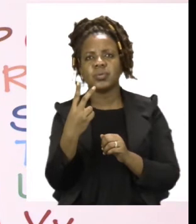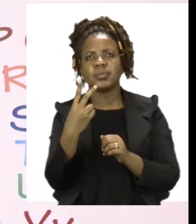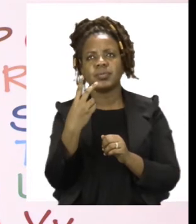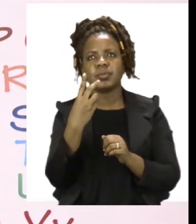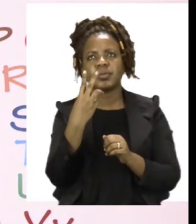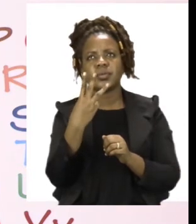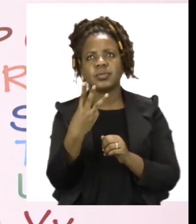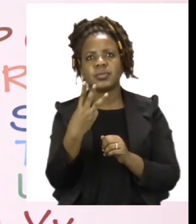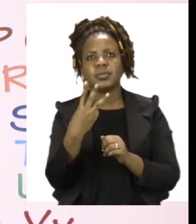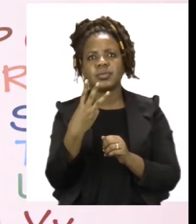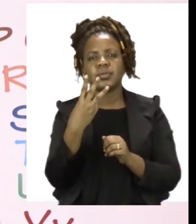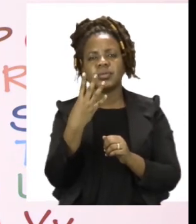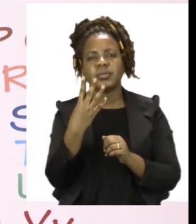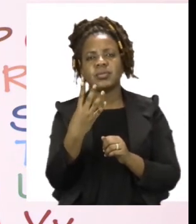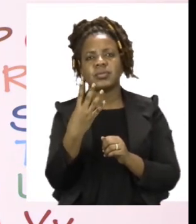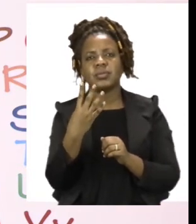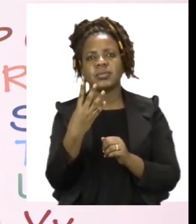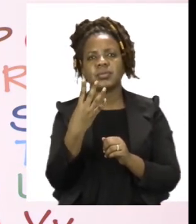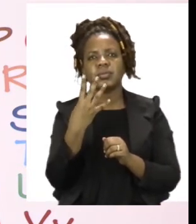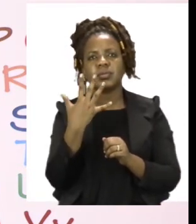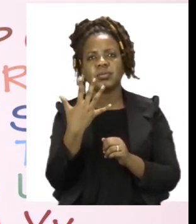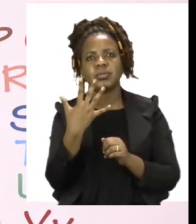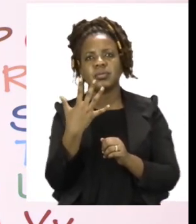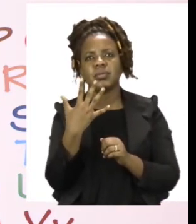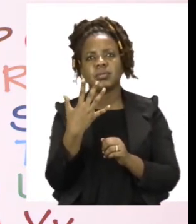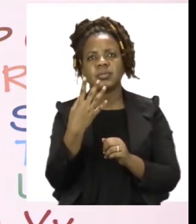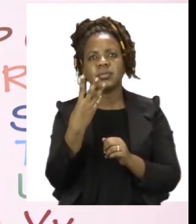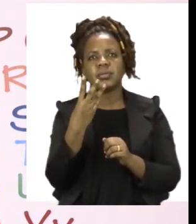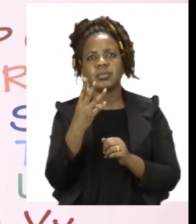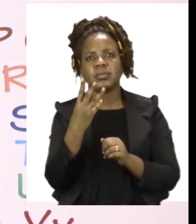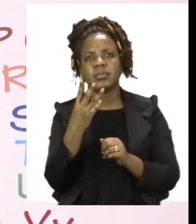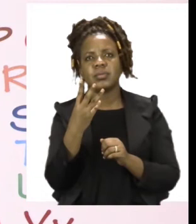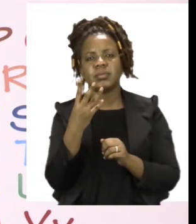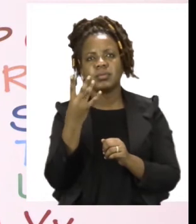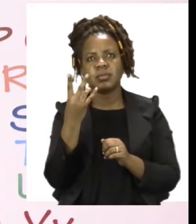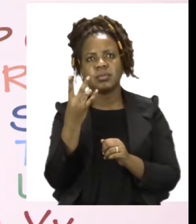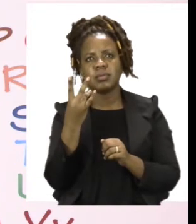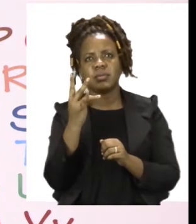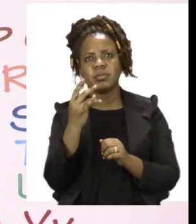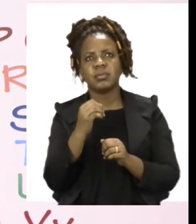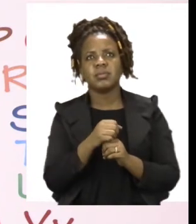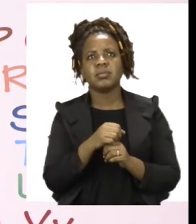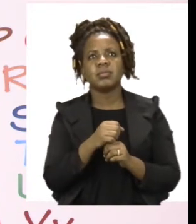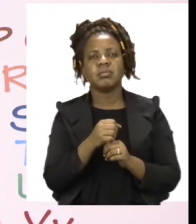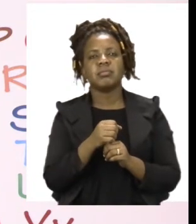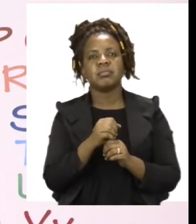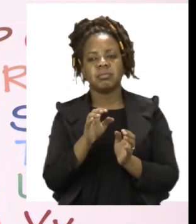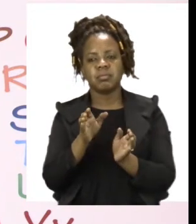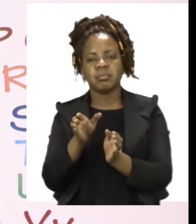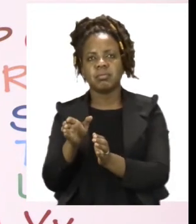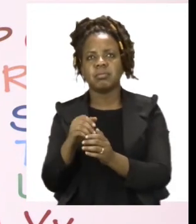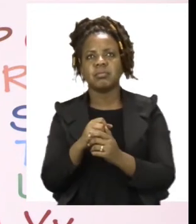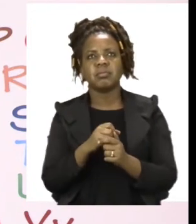two, three, four, five, six, seven on the other side.